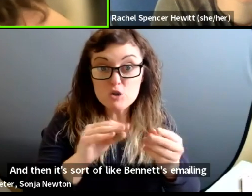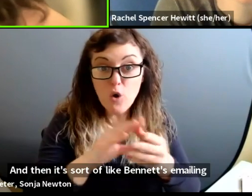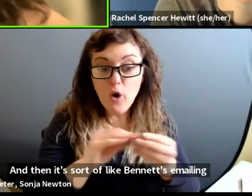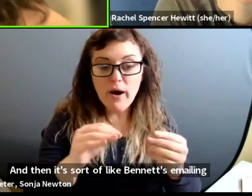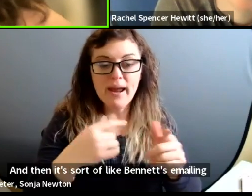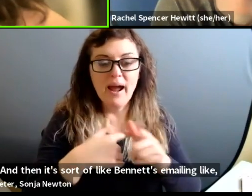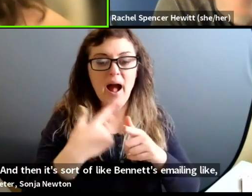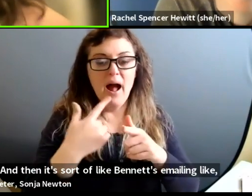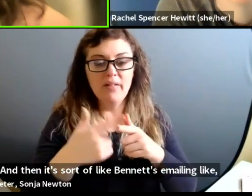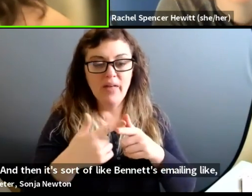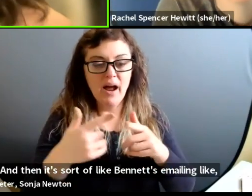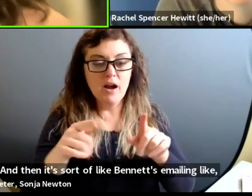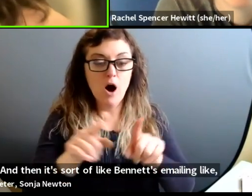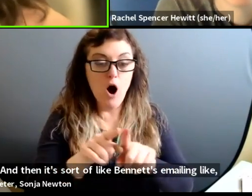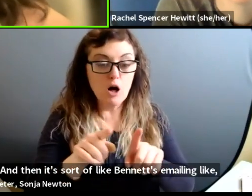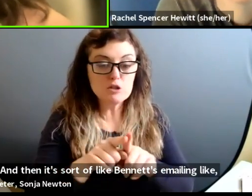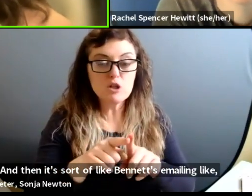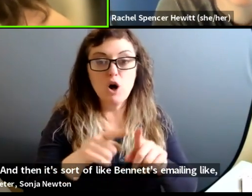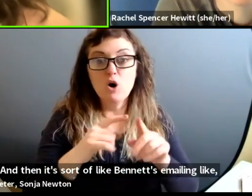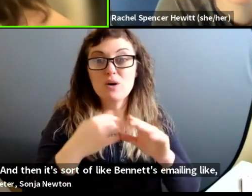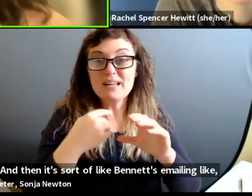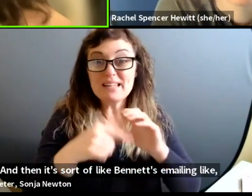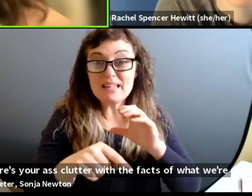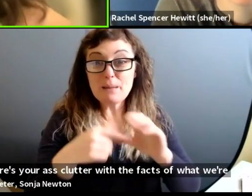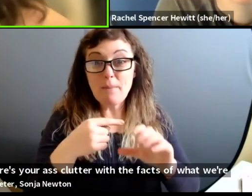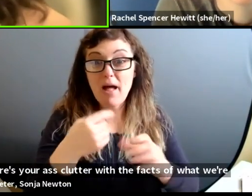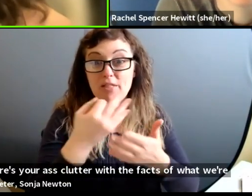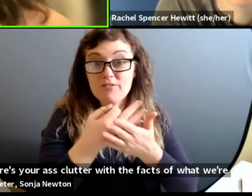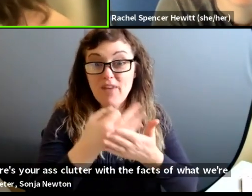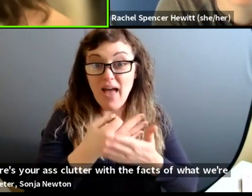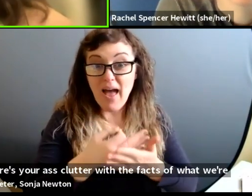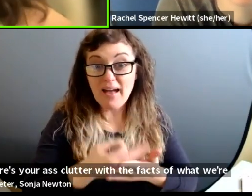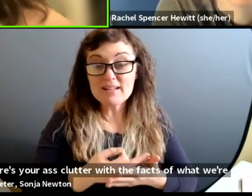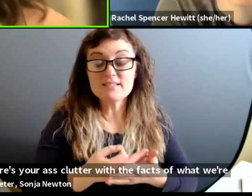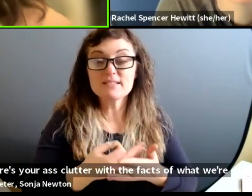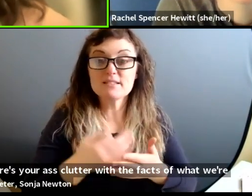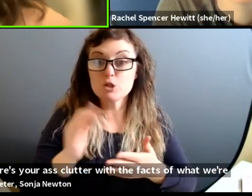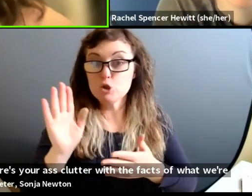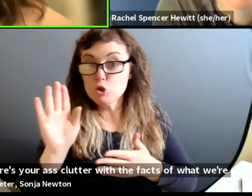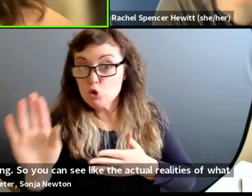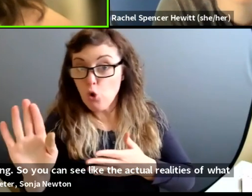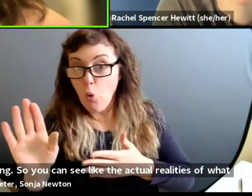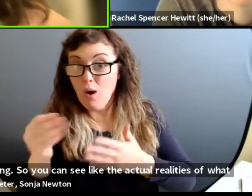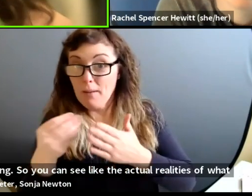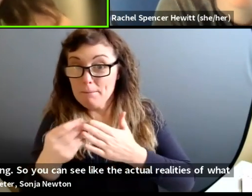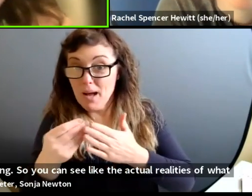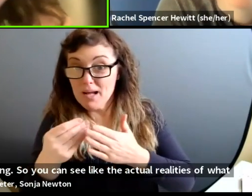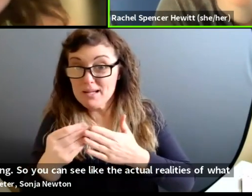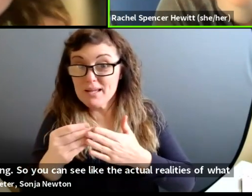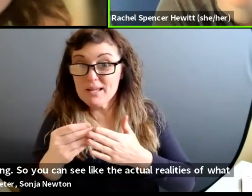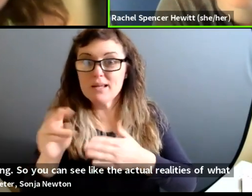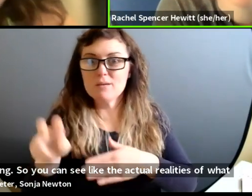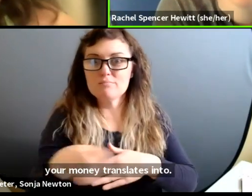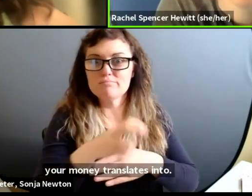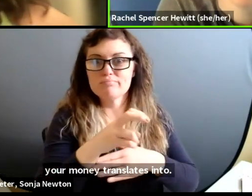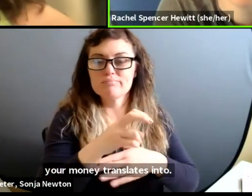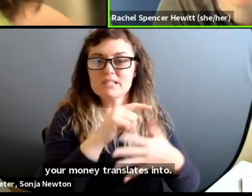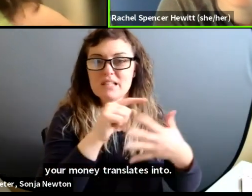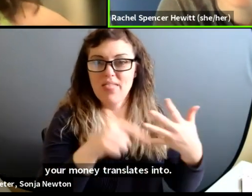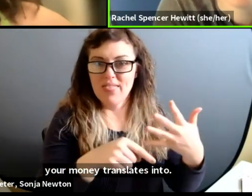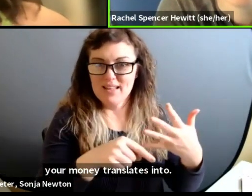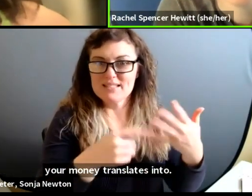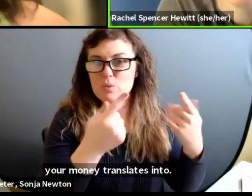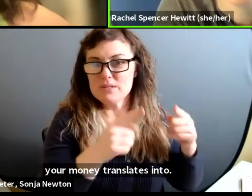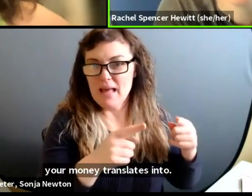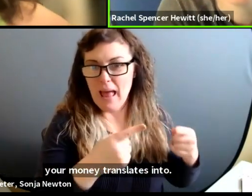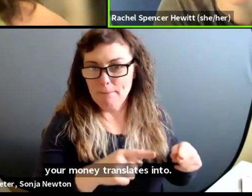the facts of what we're doing. So you can see like the actualities of what your money translates into. I love that. So to